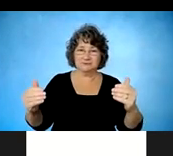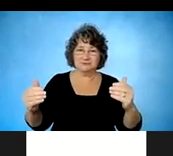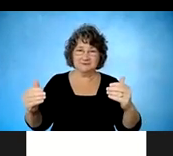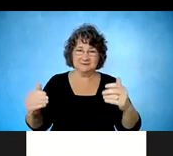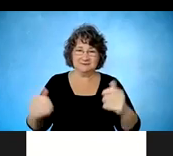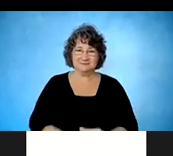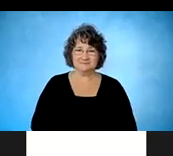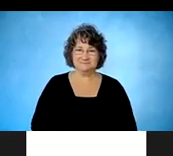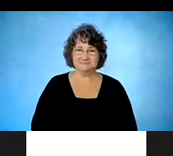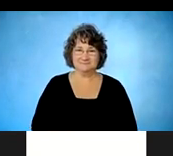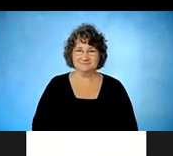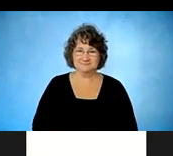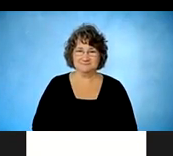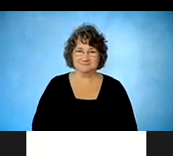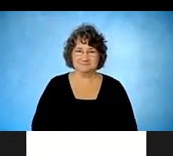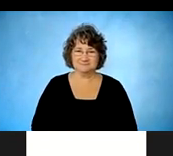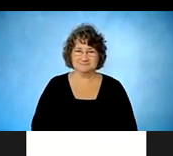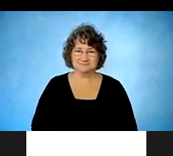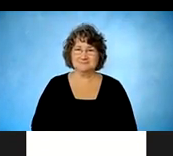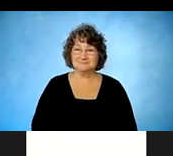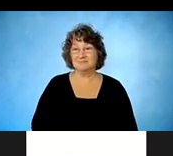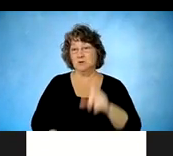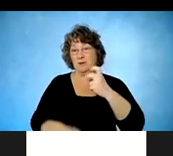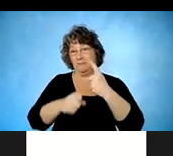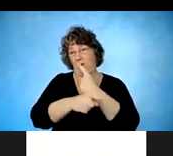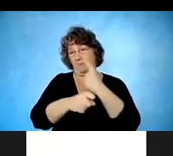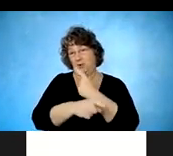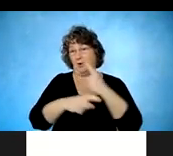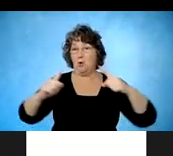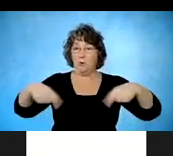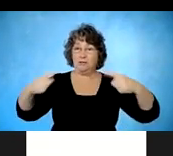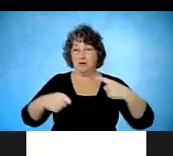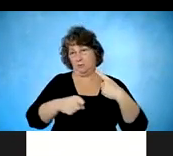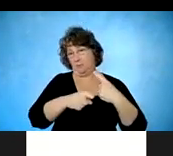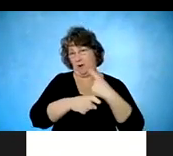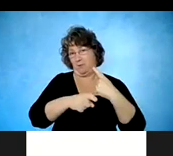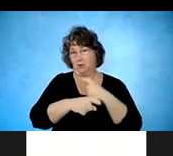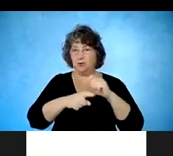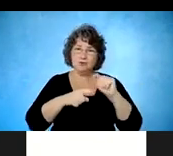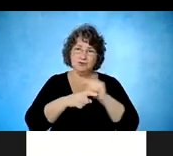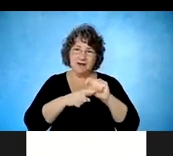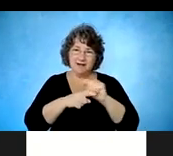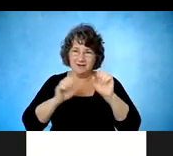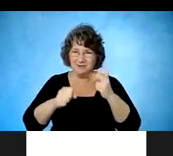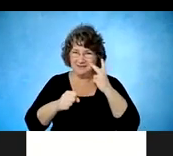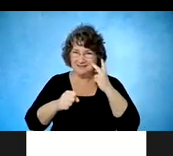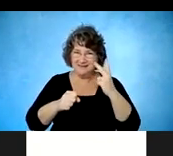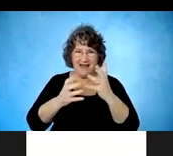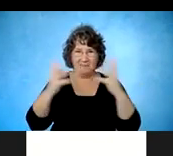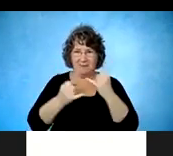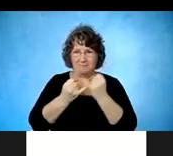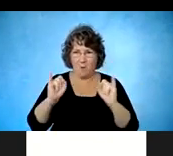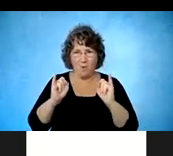and proper training. So you just see the importance of the wheelchair and how much actually